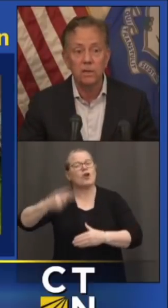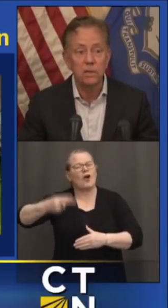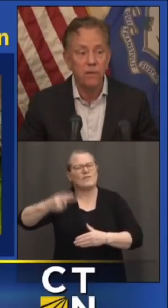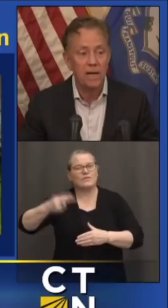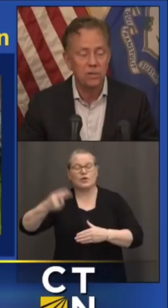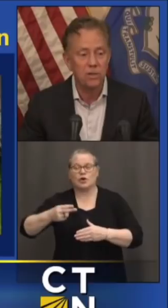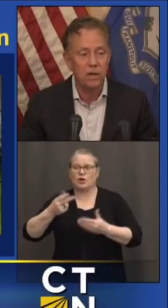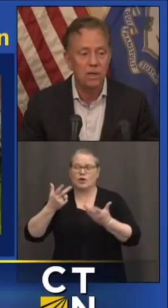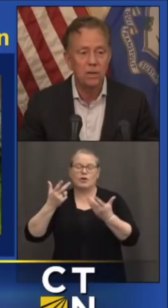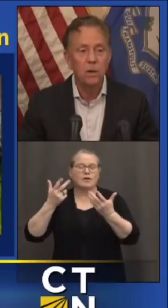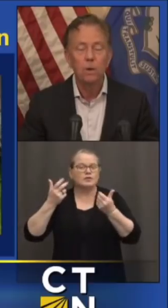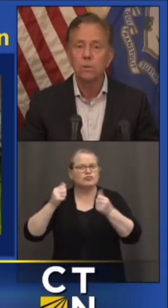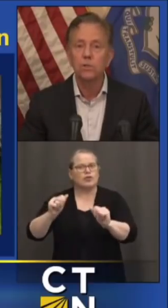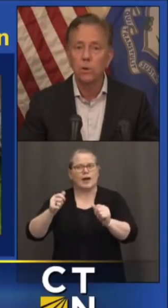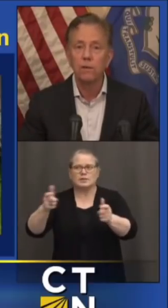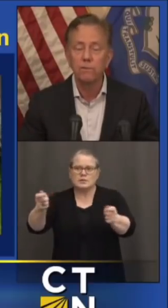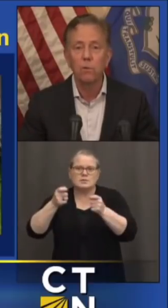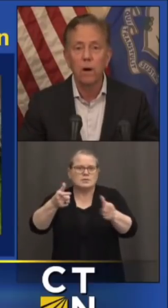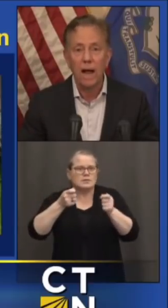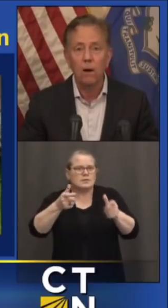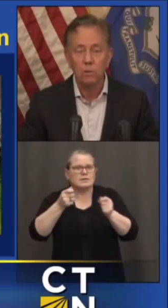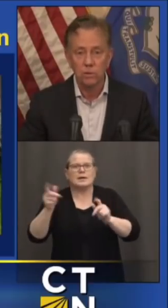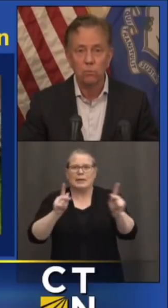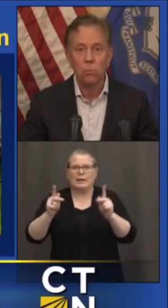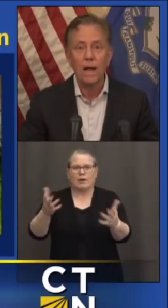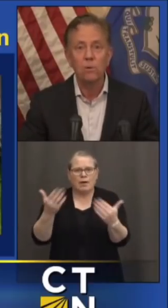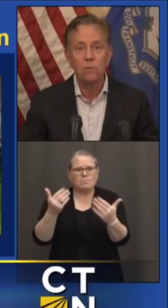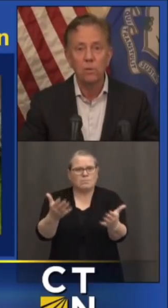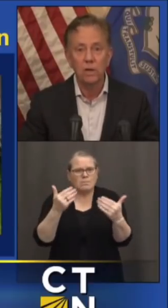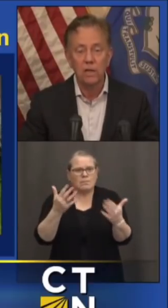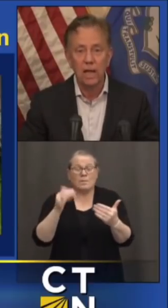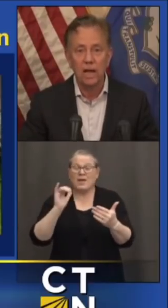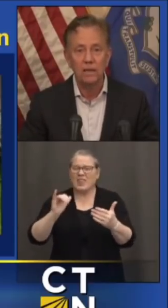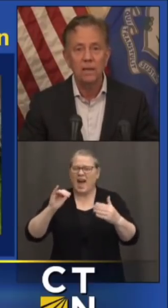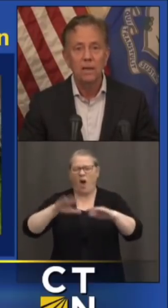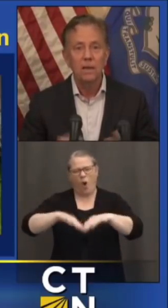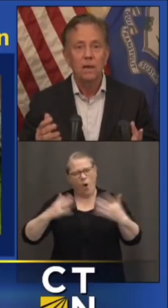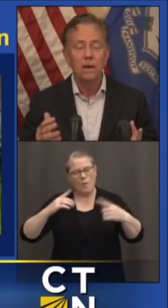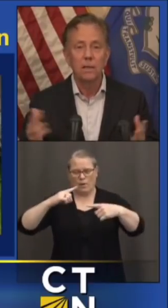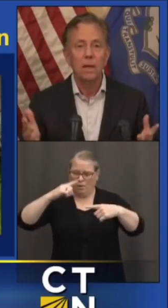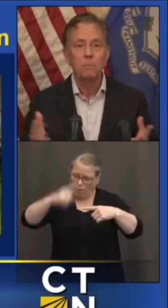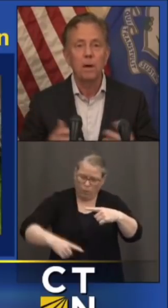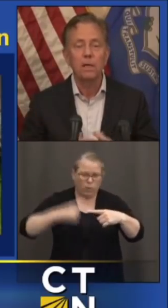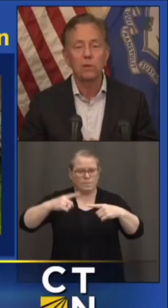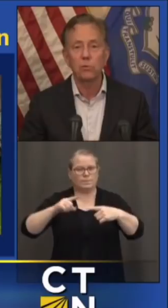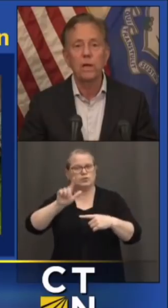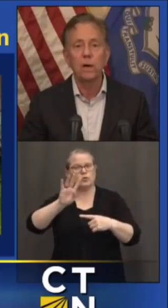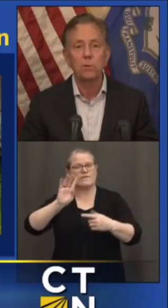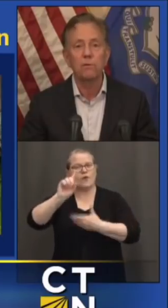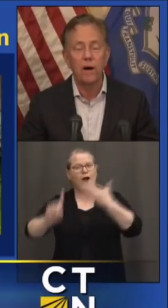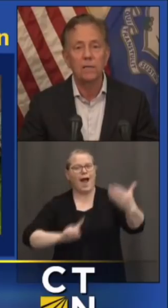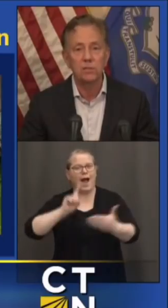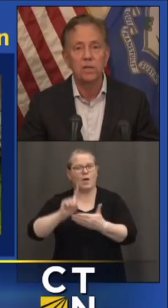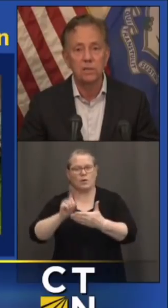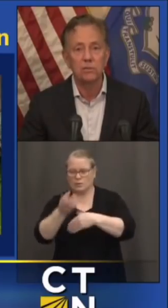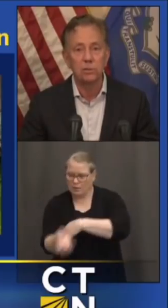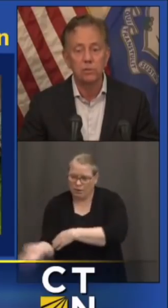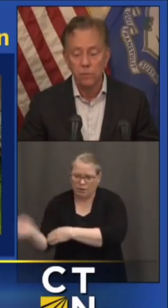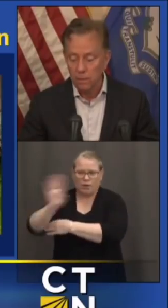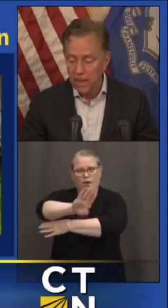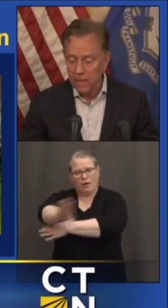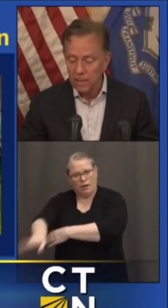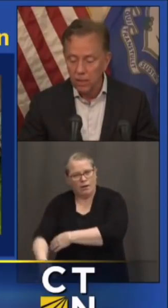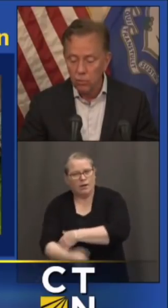get you there. This Vax-a-thon was 24 hours, round the clock, led by 300 volunteers